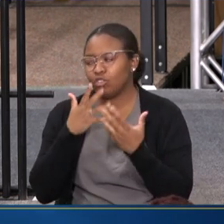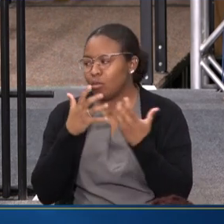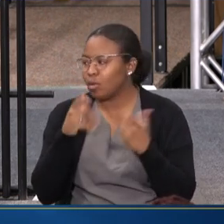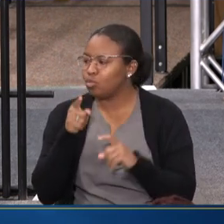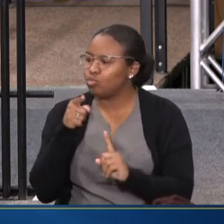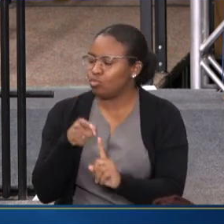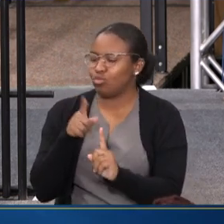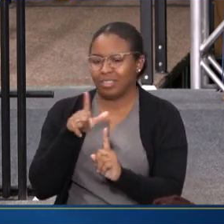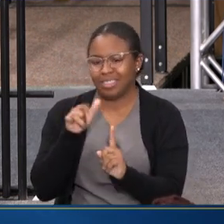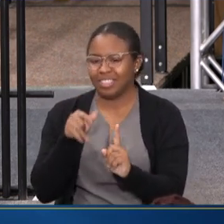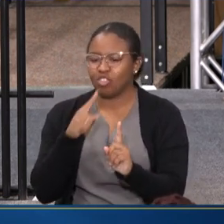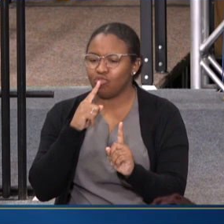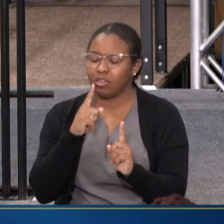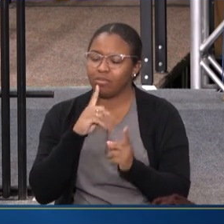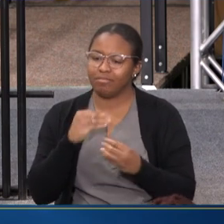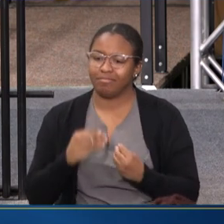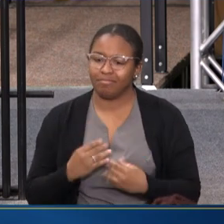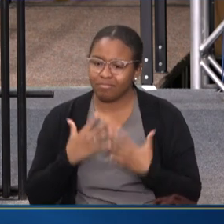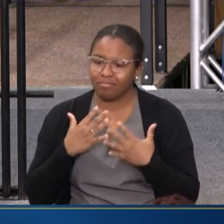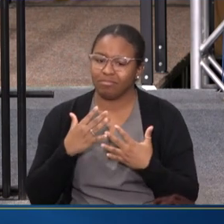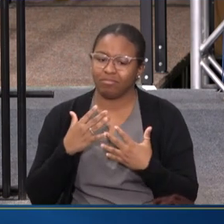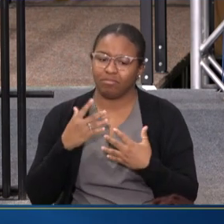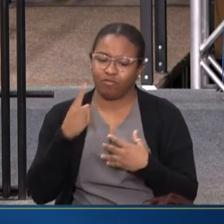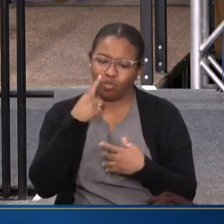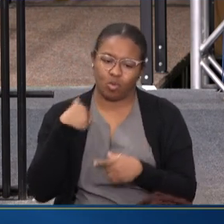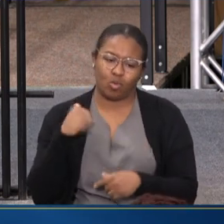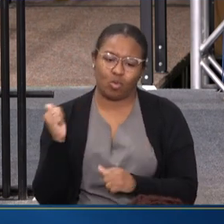AN INSPIRATION AND A TRUE NORTH TO US ALL.